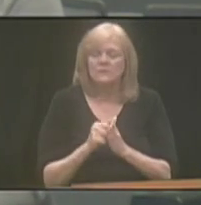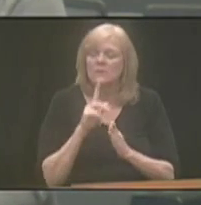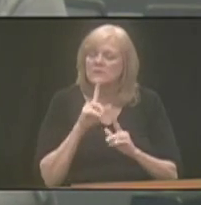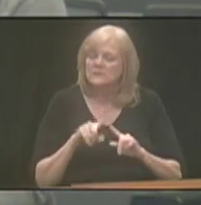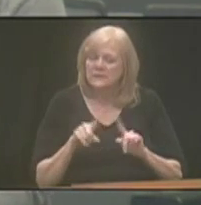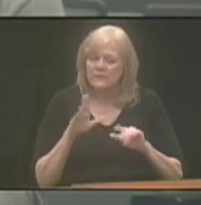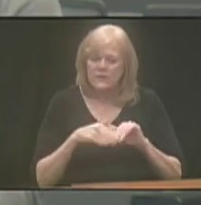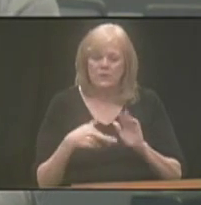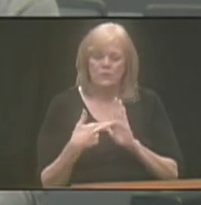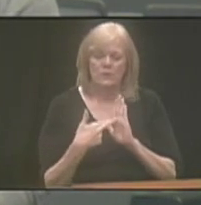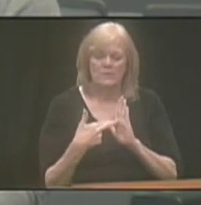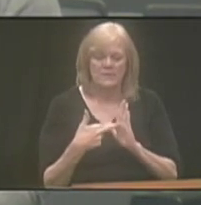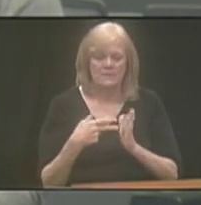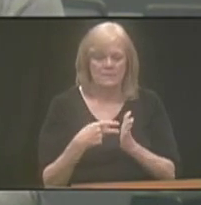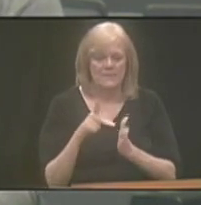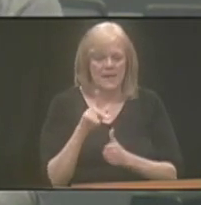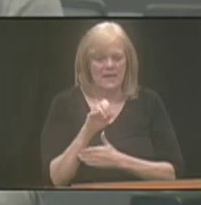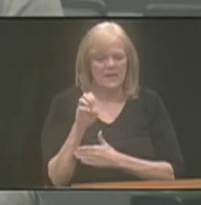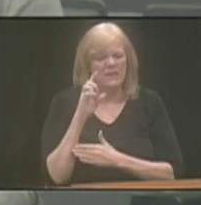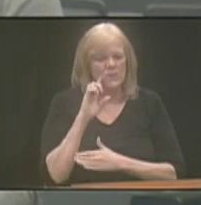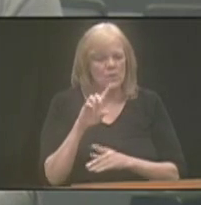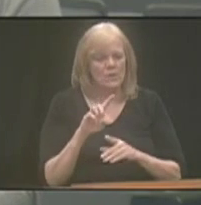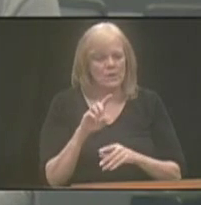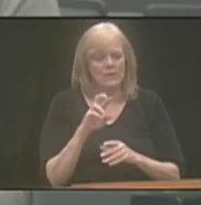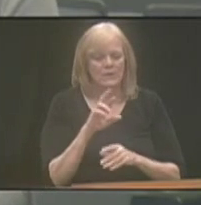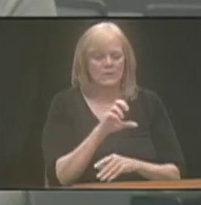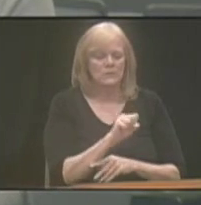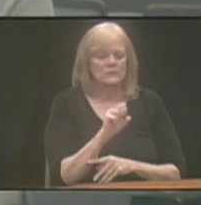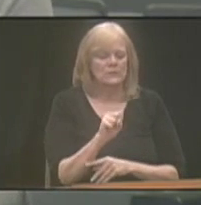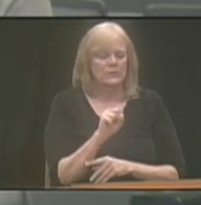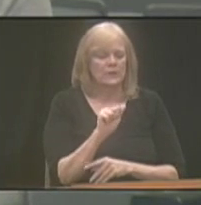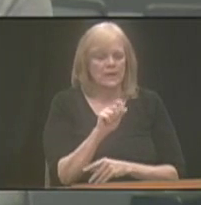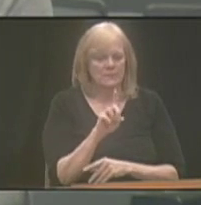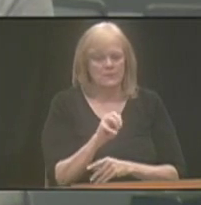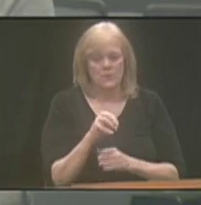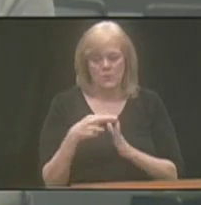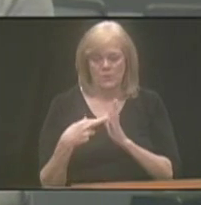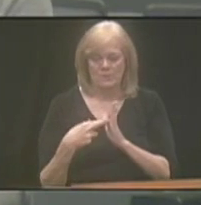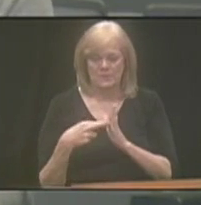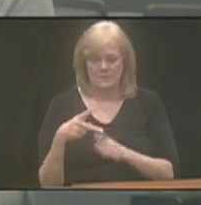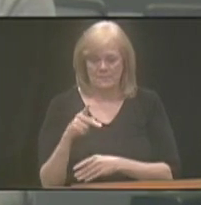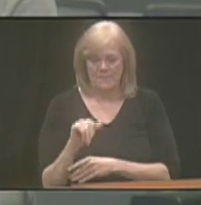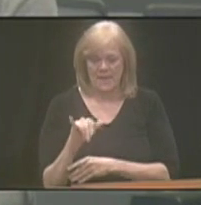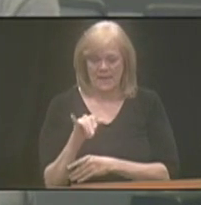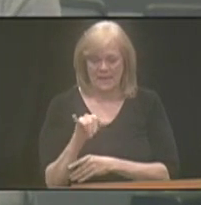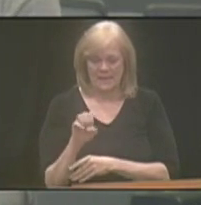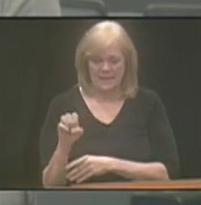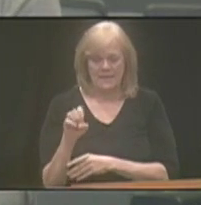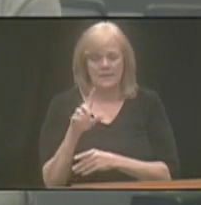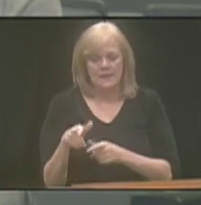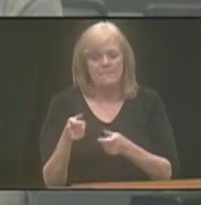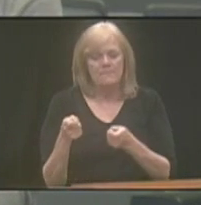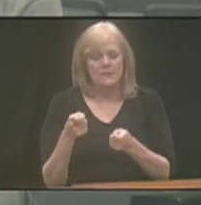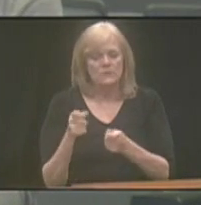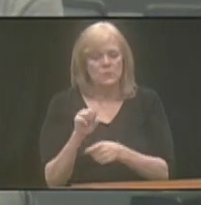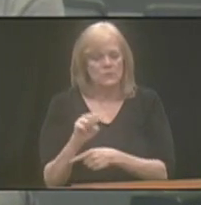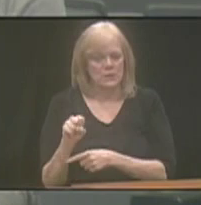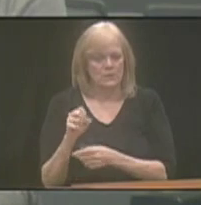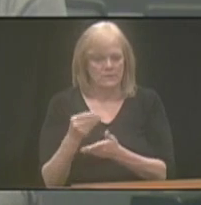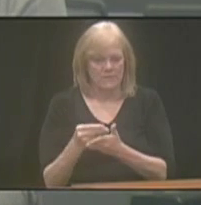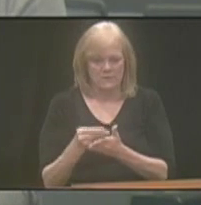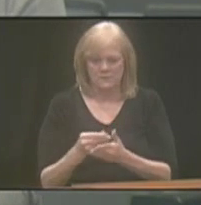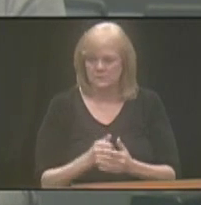from a representative payee for Social Security Administration. A representative payee is designed to manage Social Security funds.